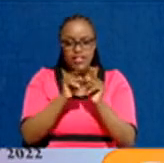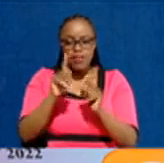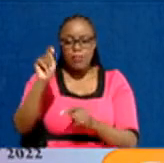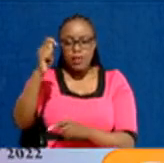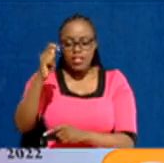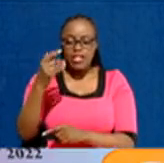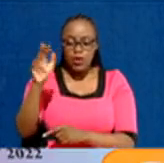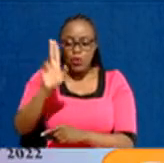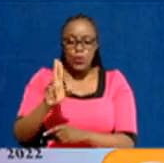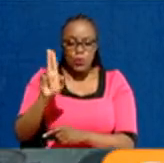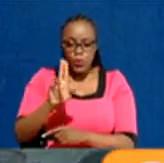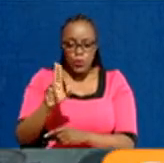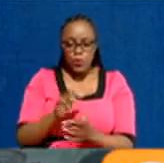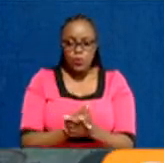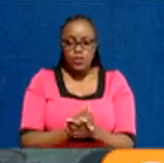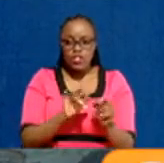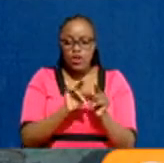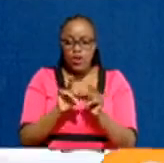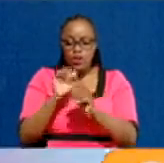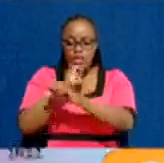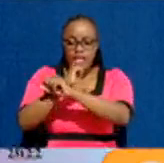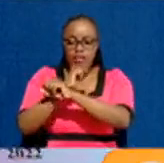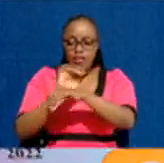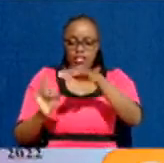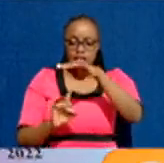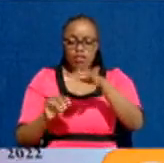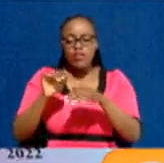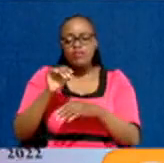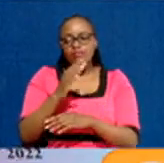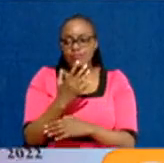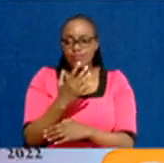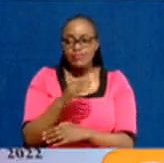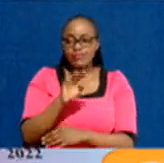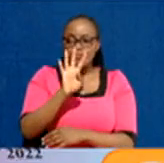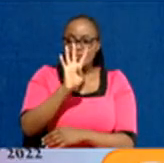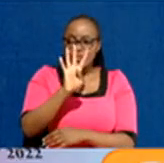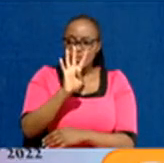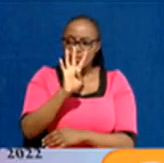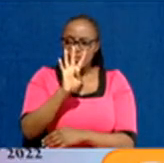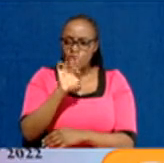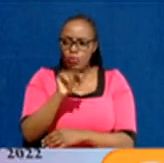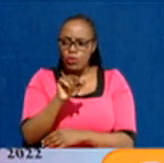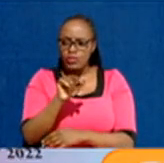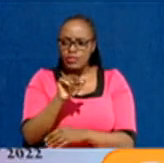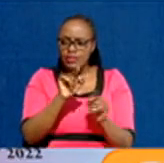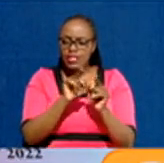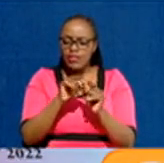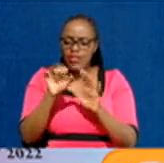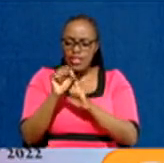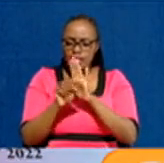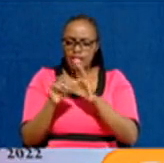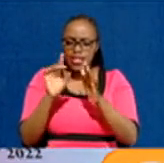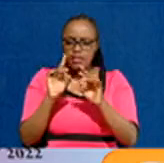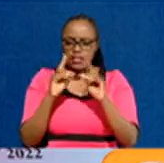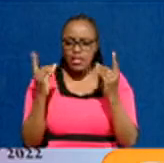Kenyatta's administration. The Defense Ministry has a balance of 1.76 billion shillings. Others include State Department for